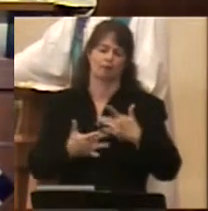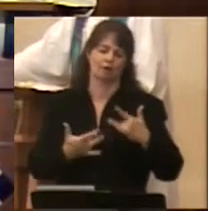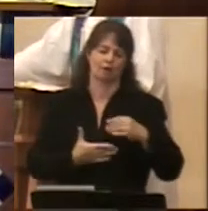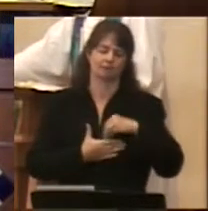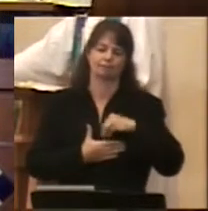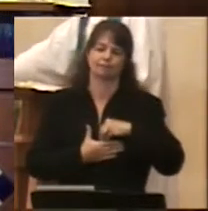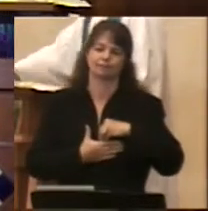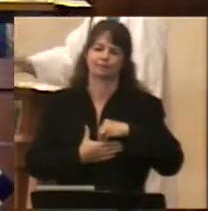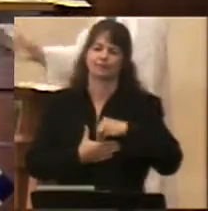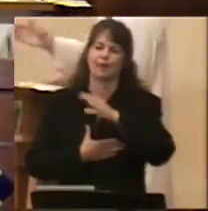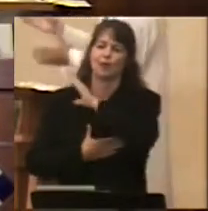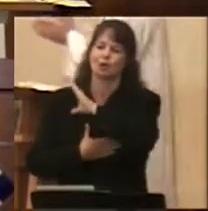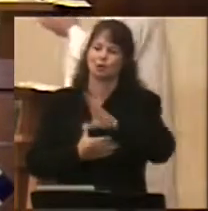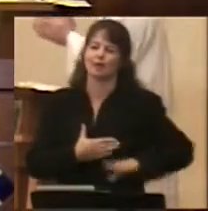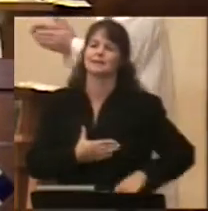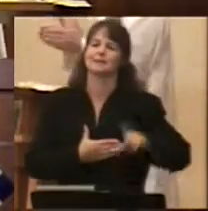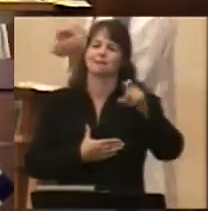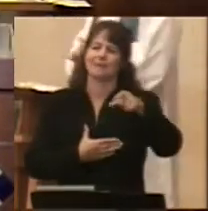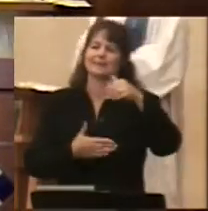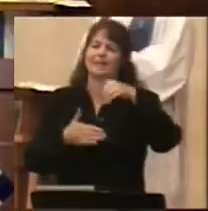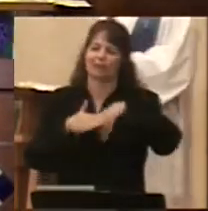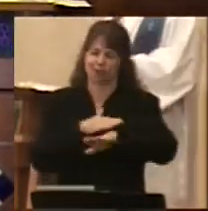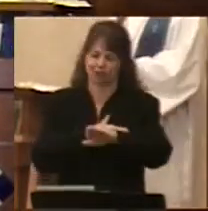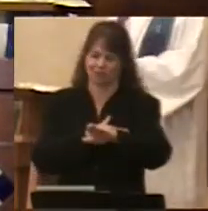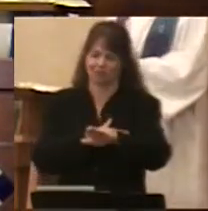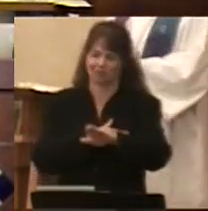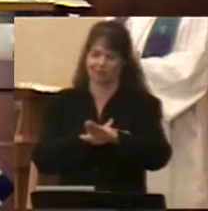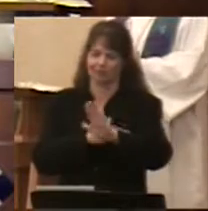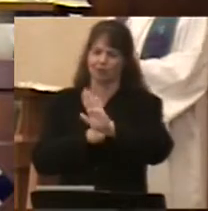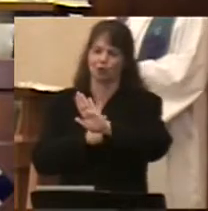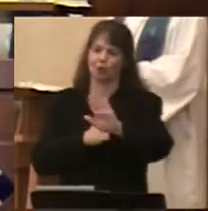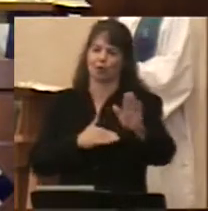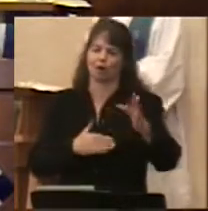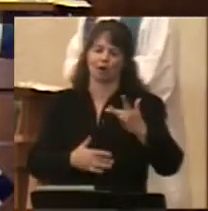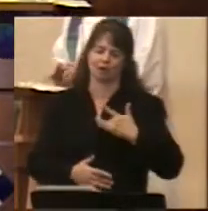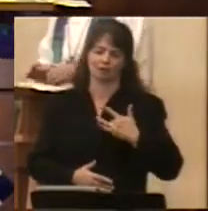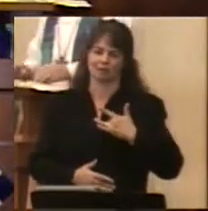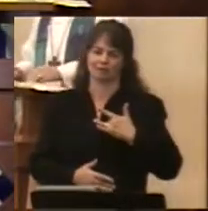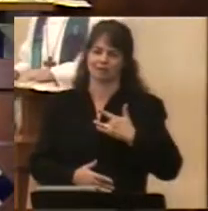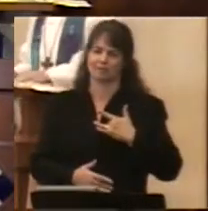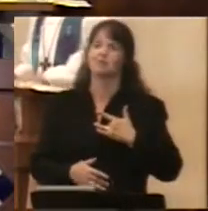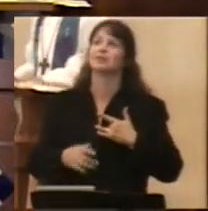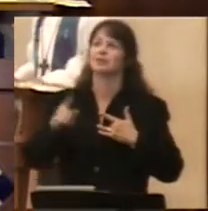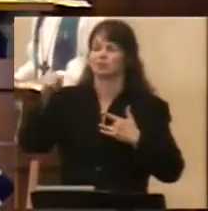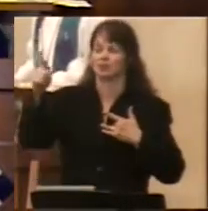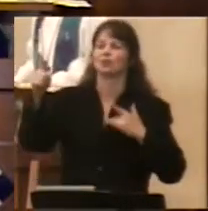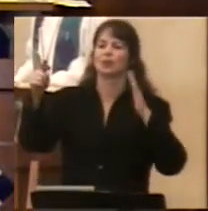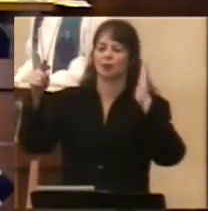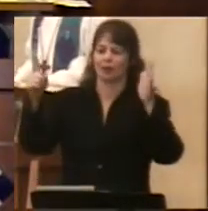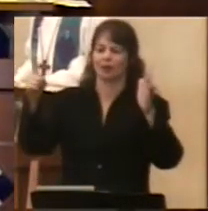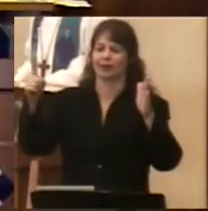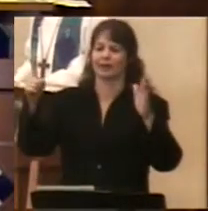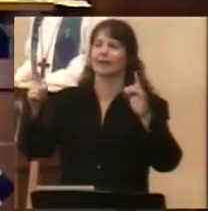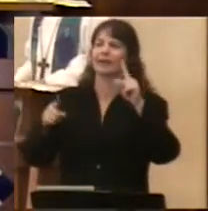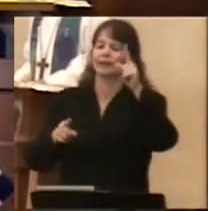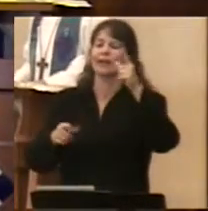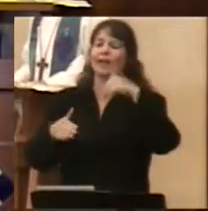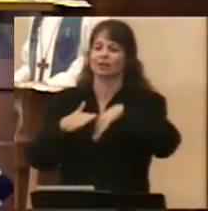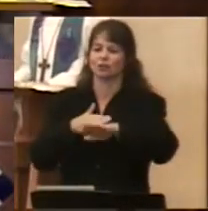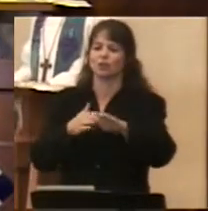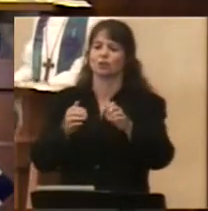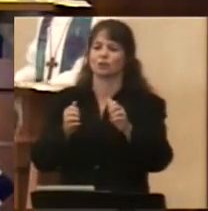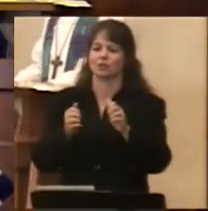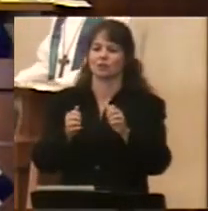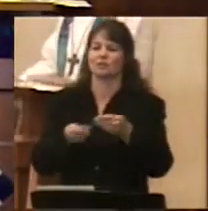So Christ must enter in in a different way, and so he does in forgiveness, because